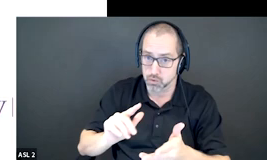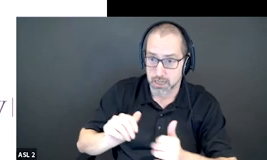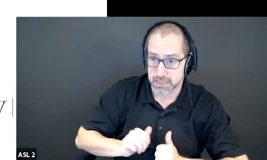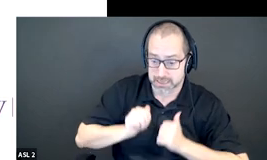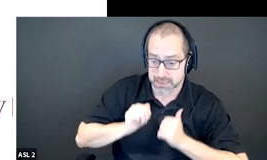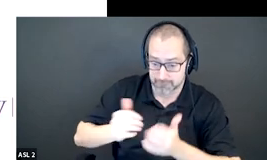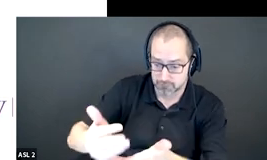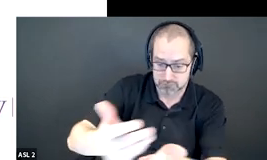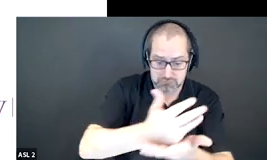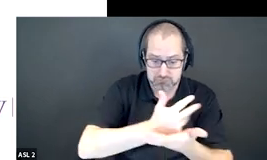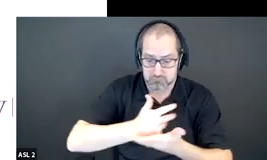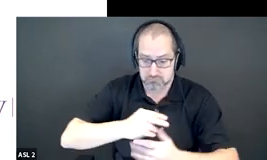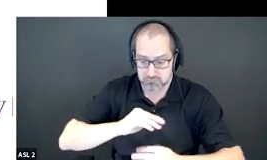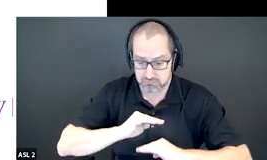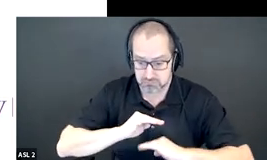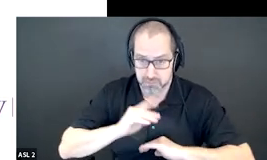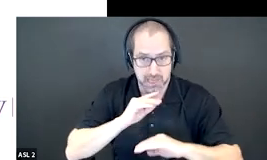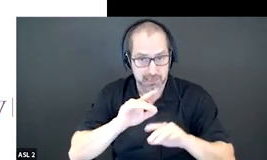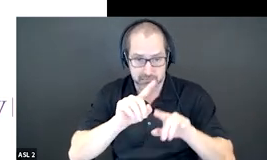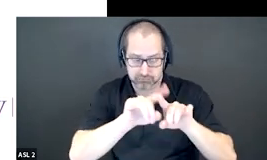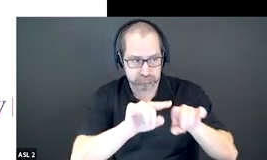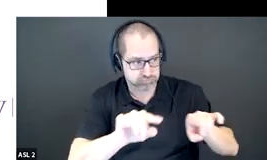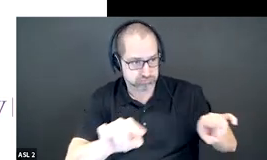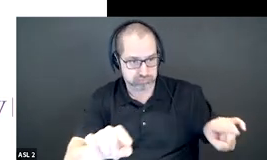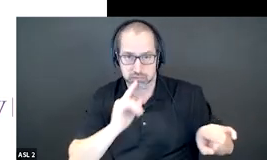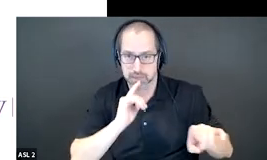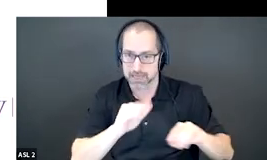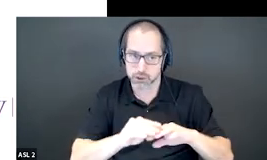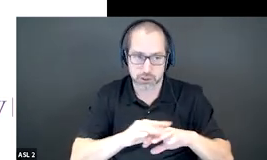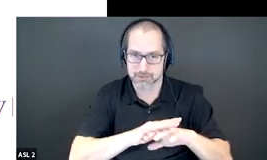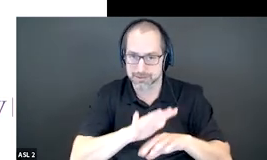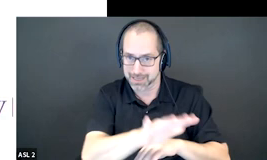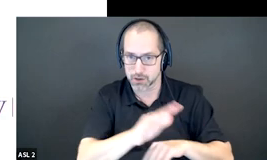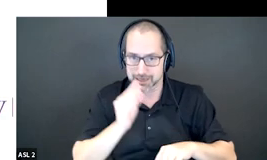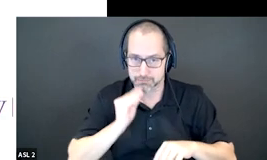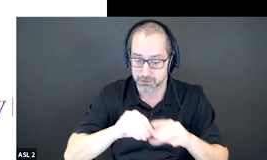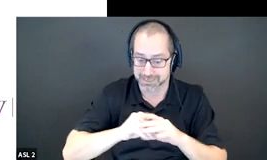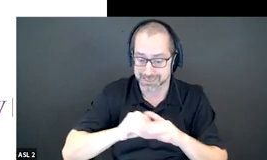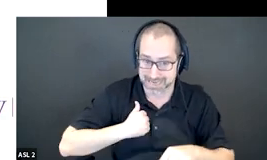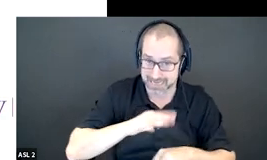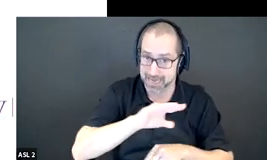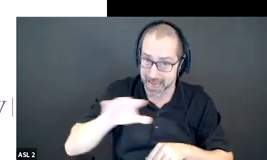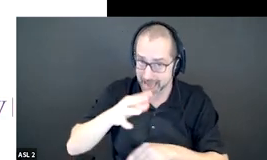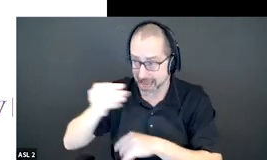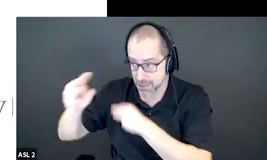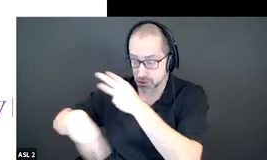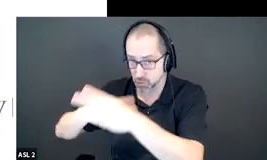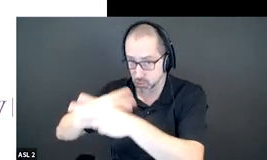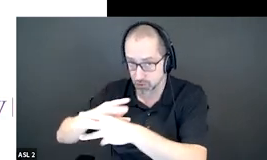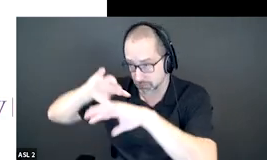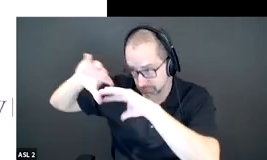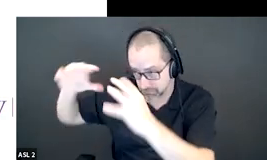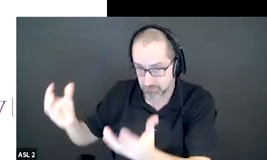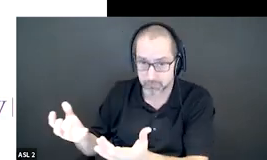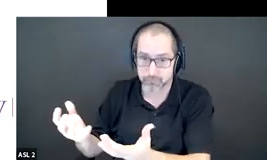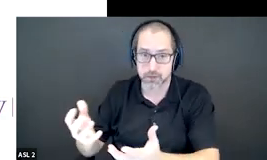shape the experiences of diverse people in canada and around the world in conjunction with